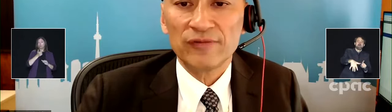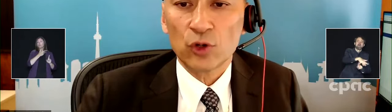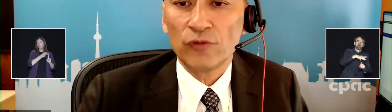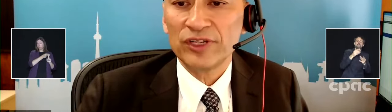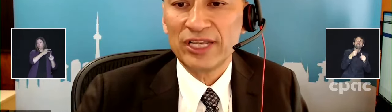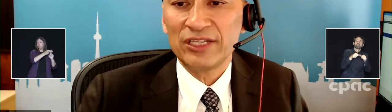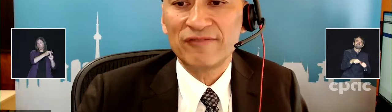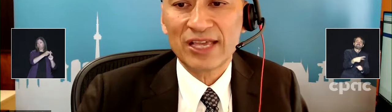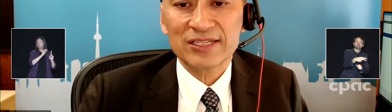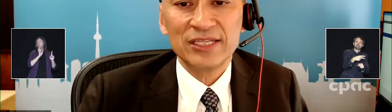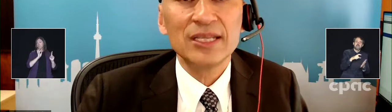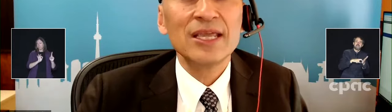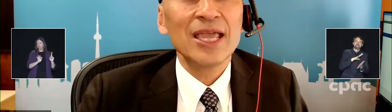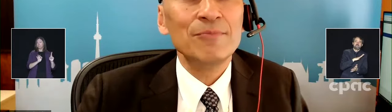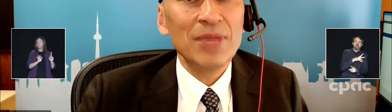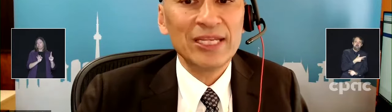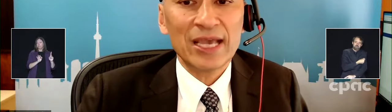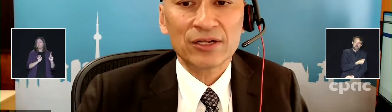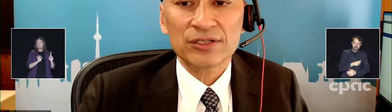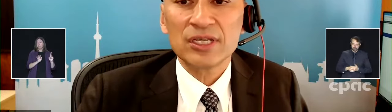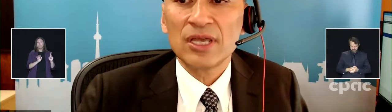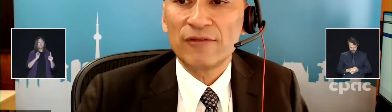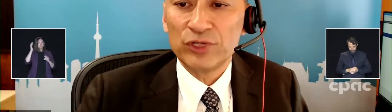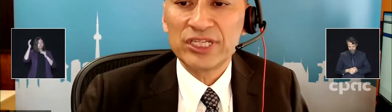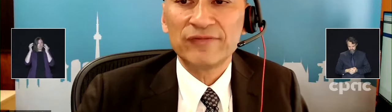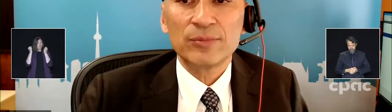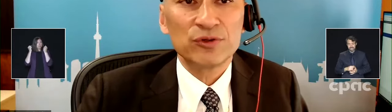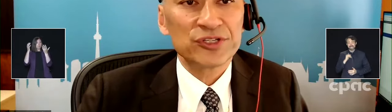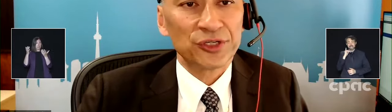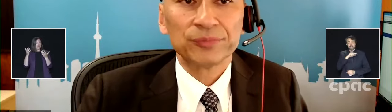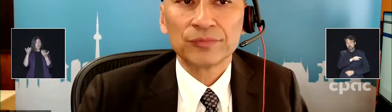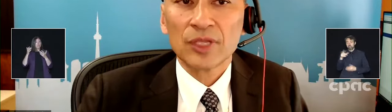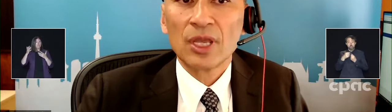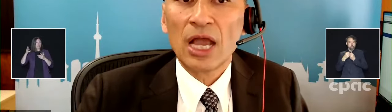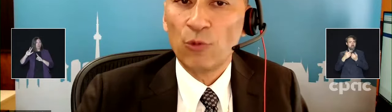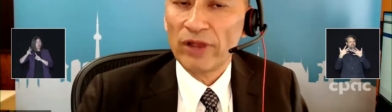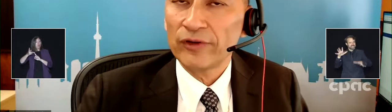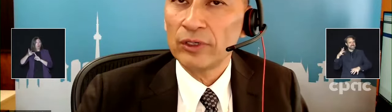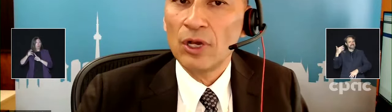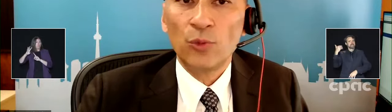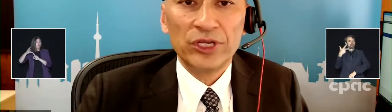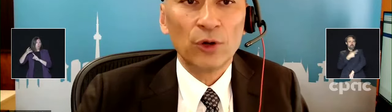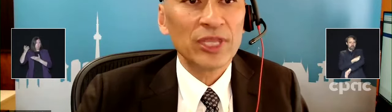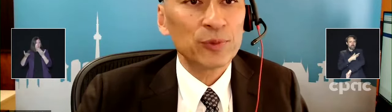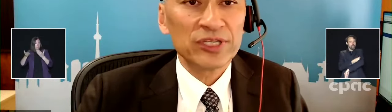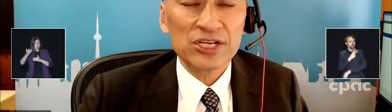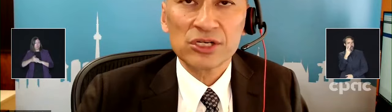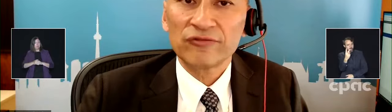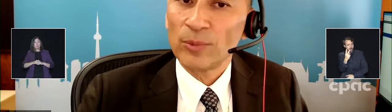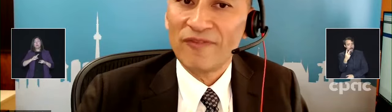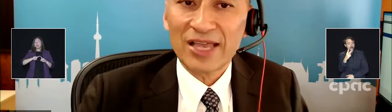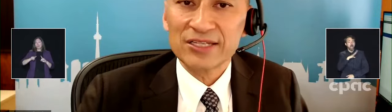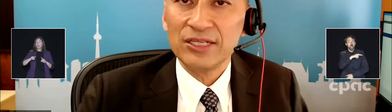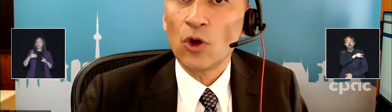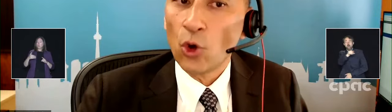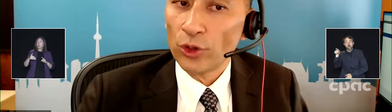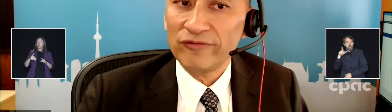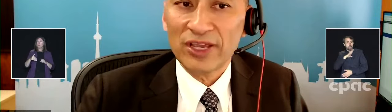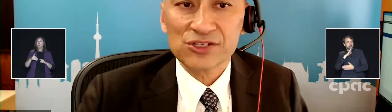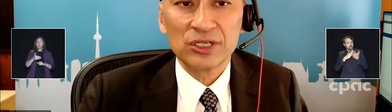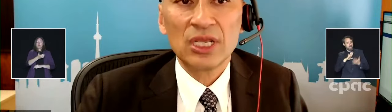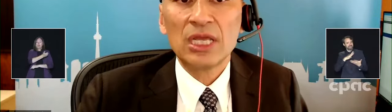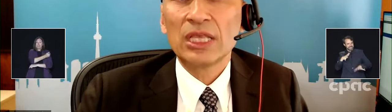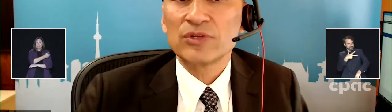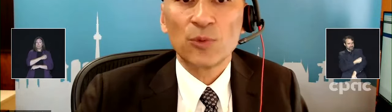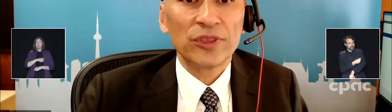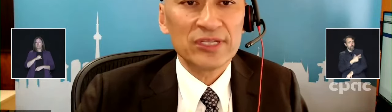doses of a COVID-19 vaccine and many adults have received a booster. However, we know that protection from a vaccine or